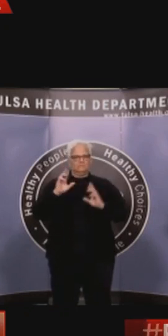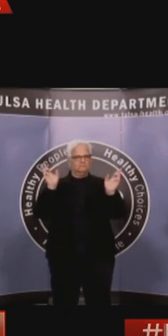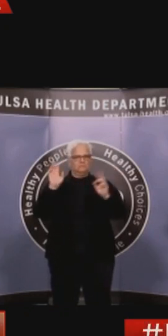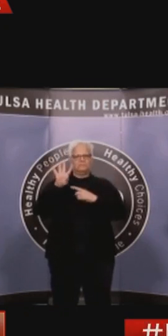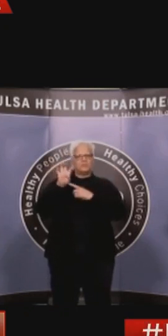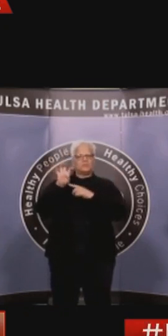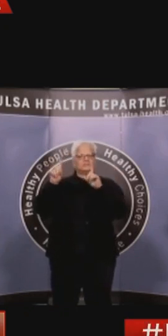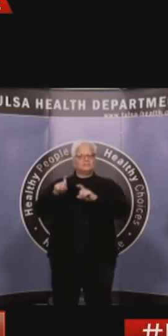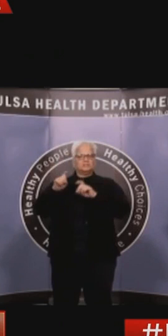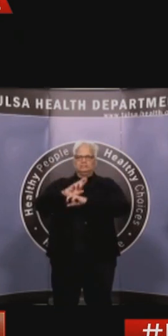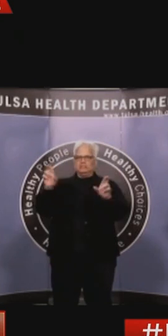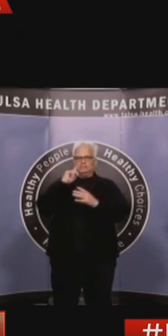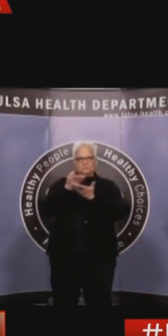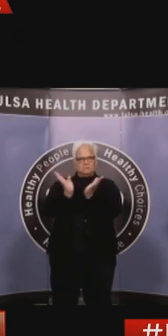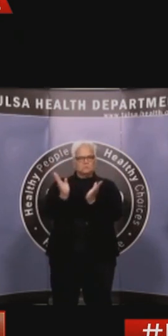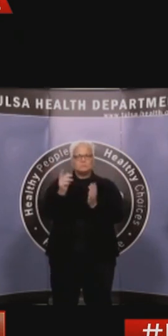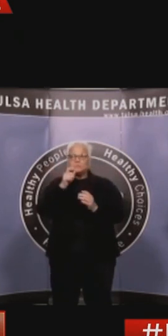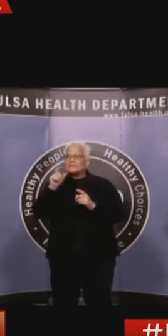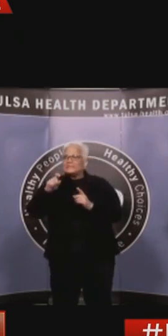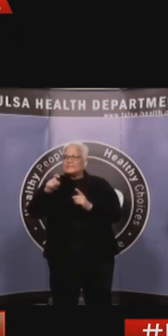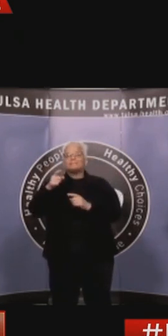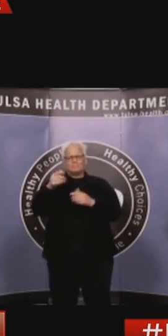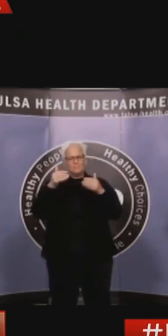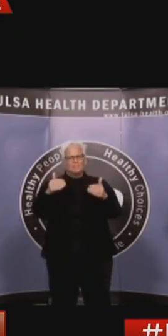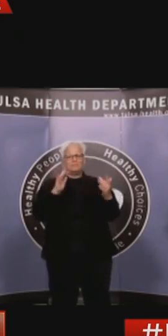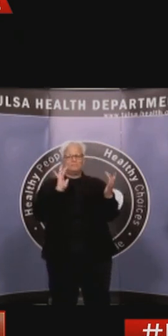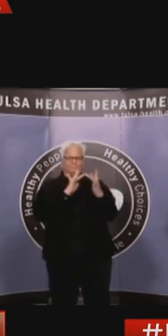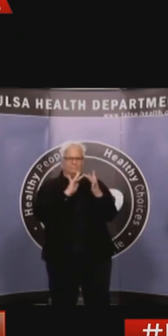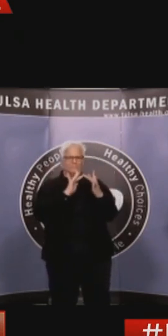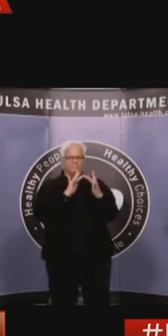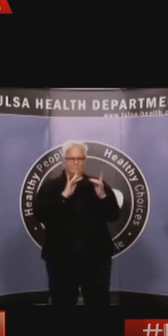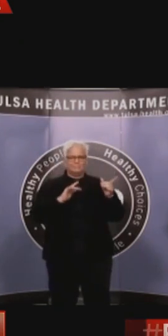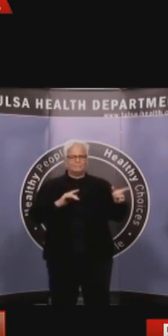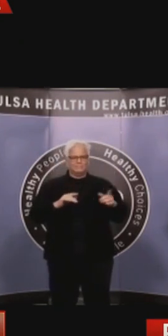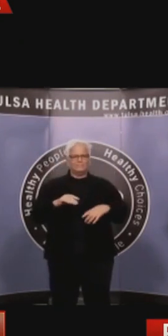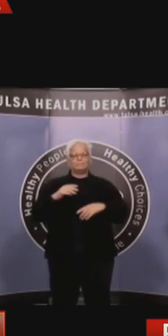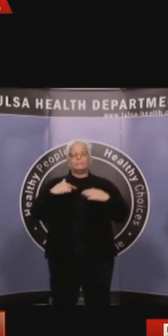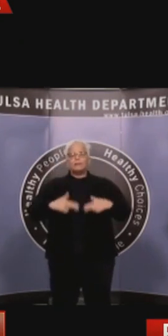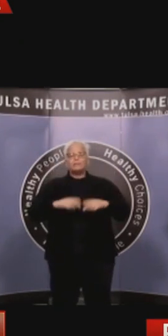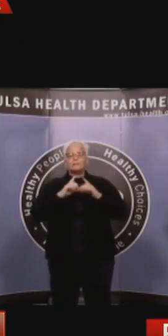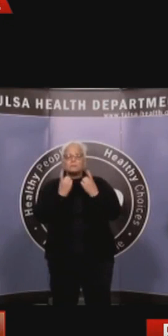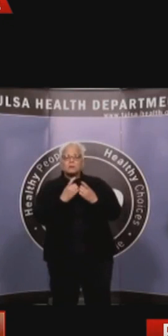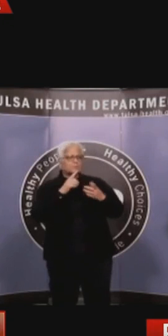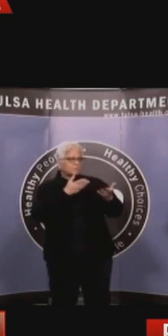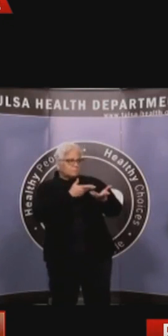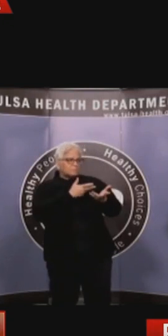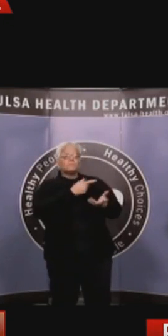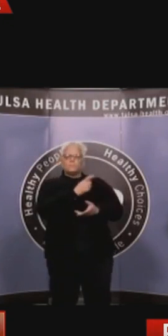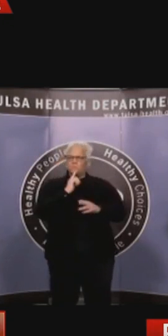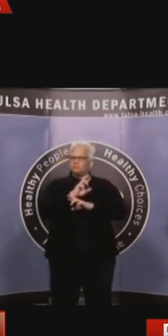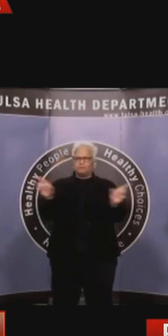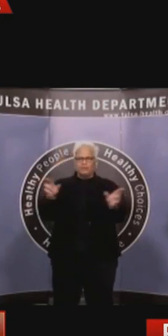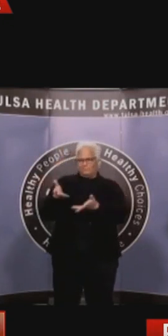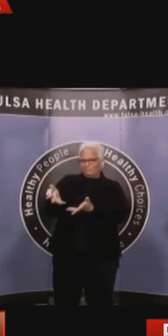-9355 for a phone screening by a public health professional to determine eligibility. Specimen collection is